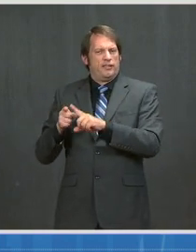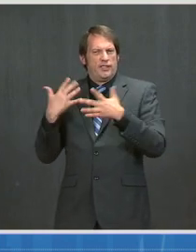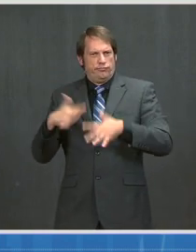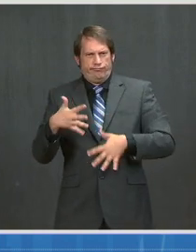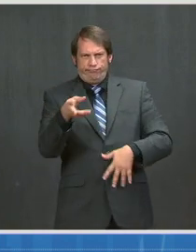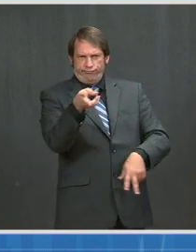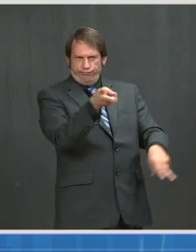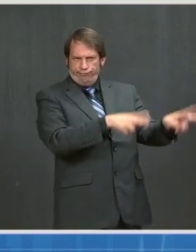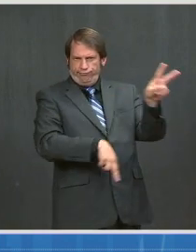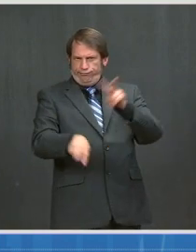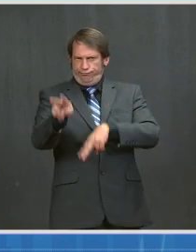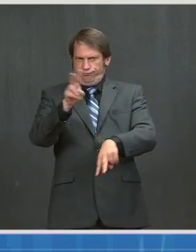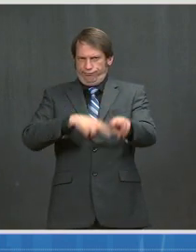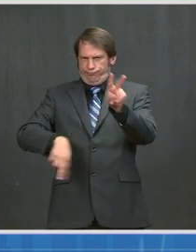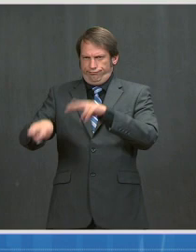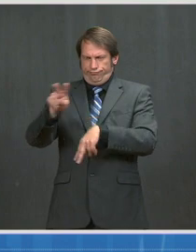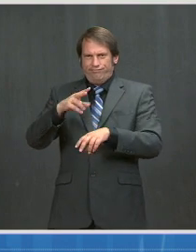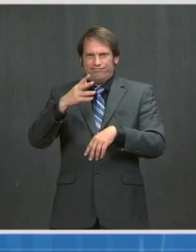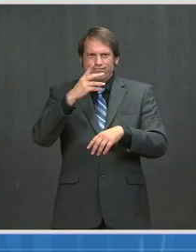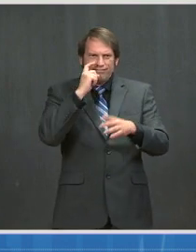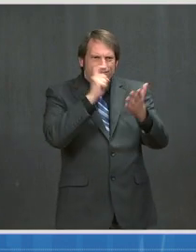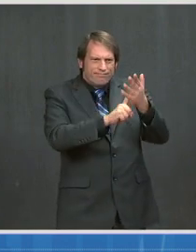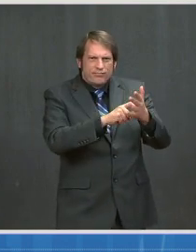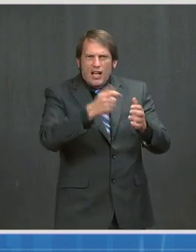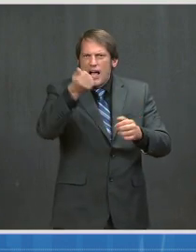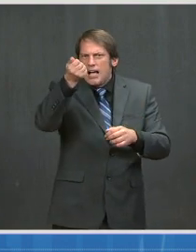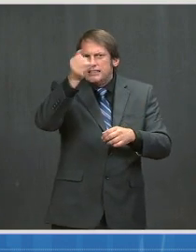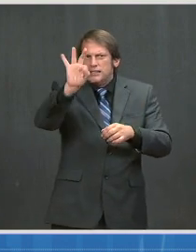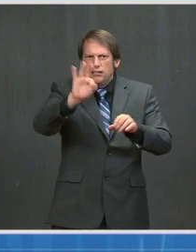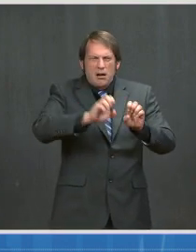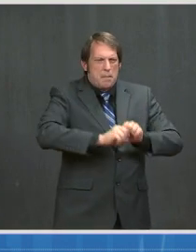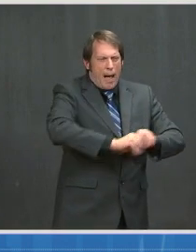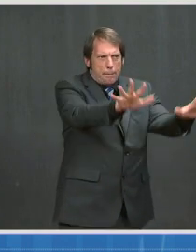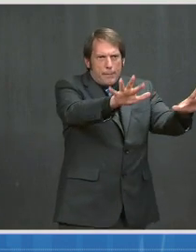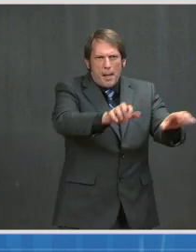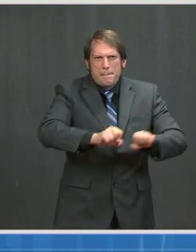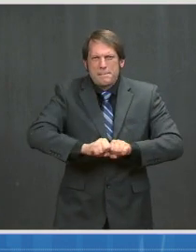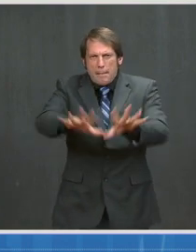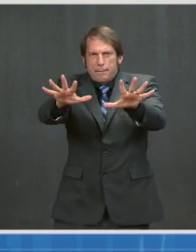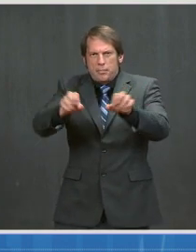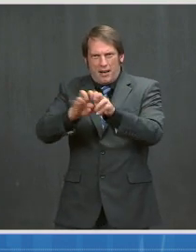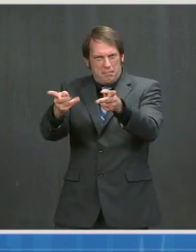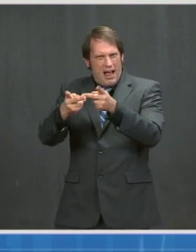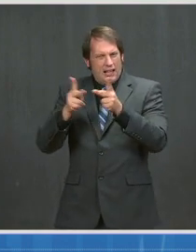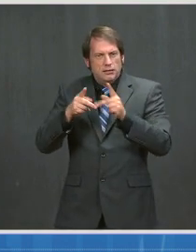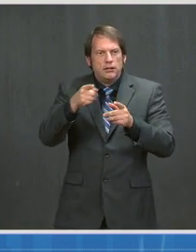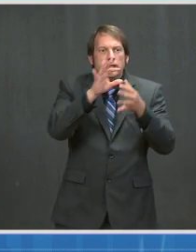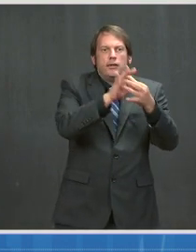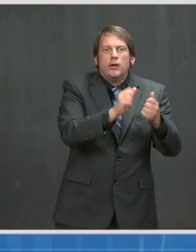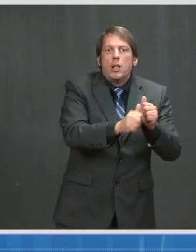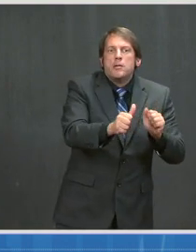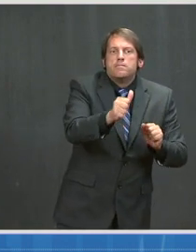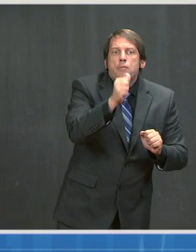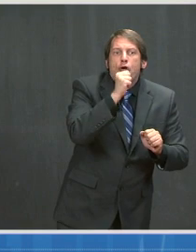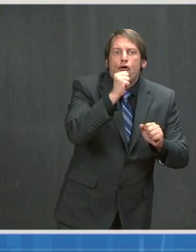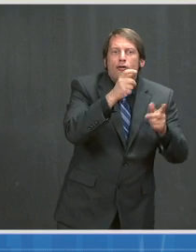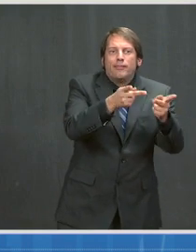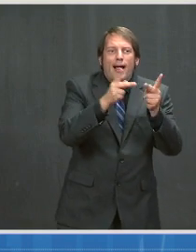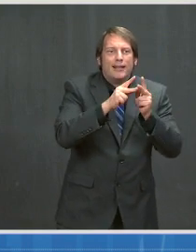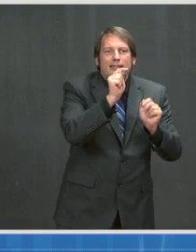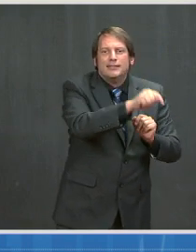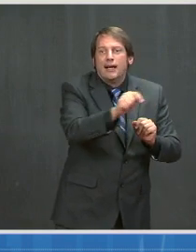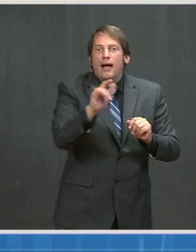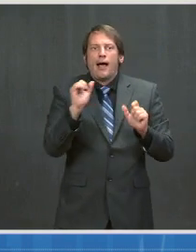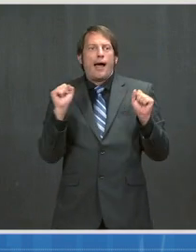outbreak associated with a bar in a rural area of Illinois. The bar accommodates about 100 people and held